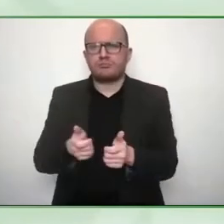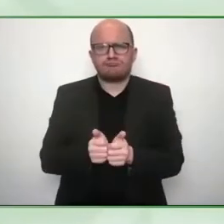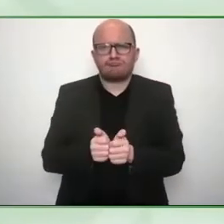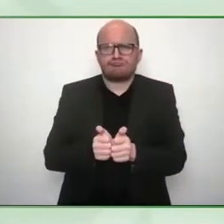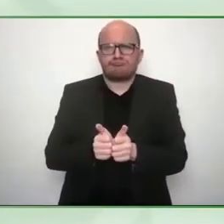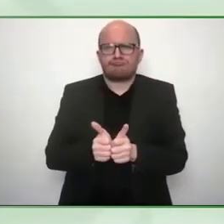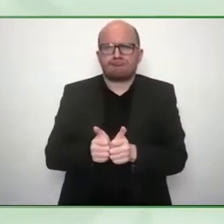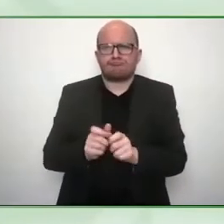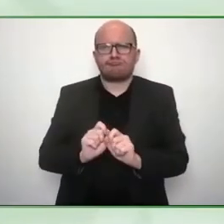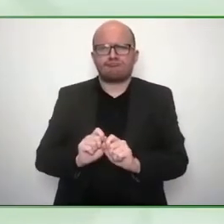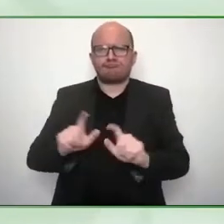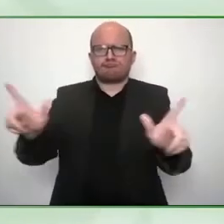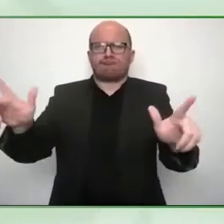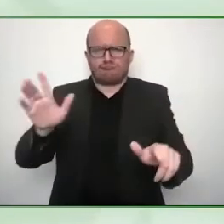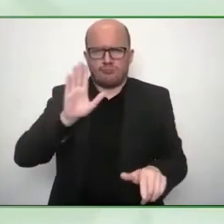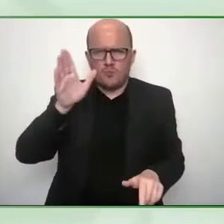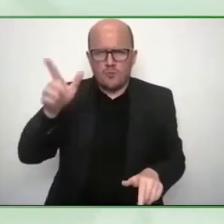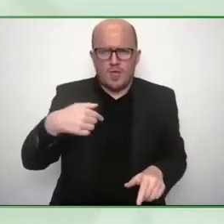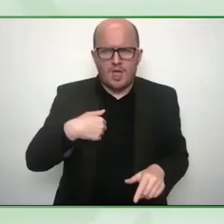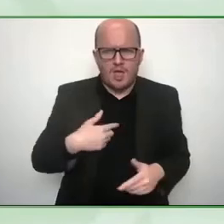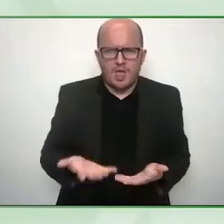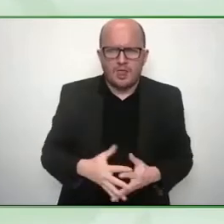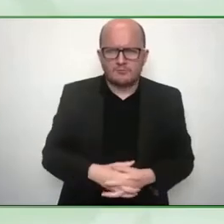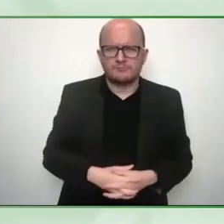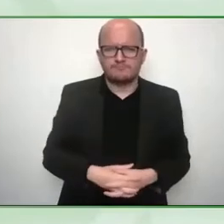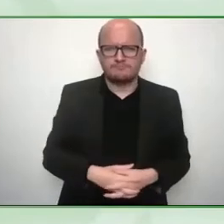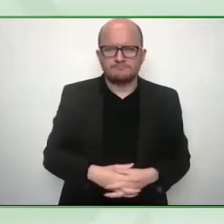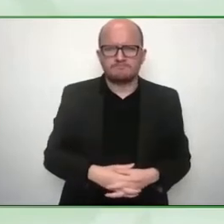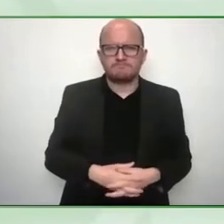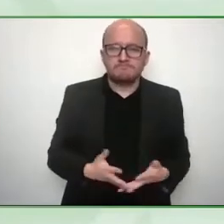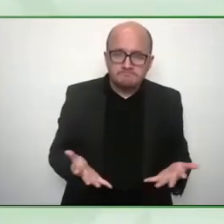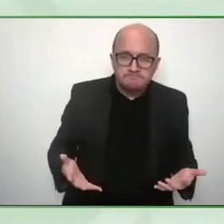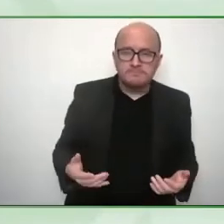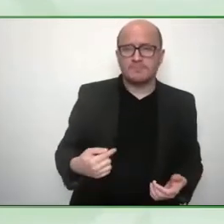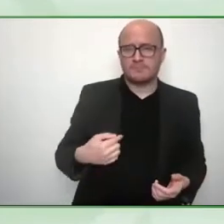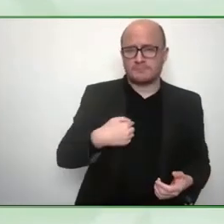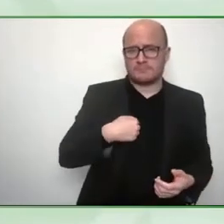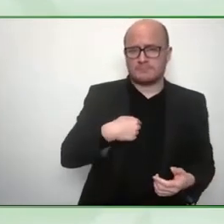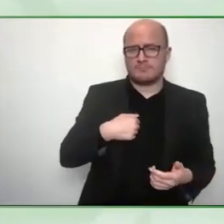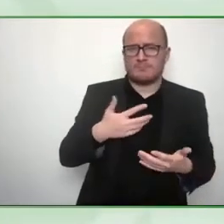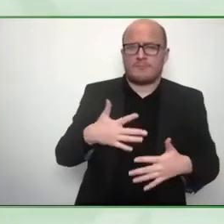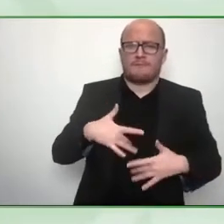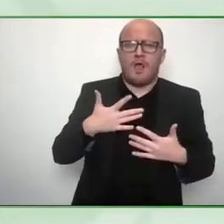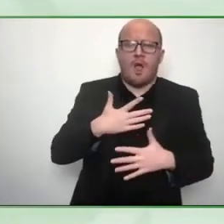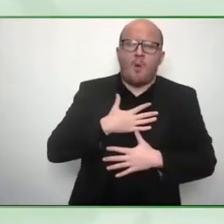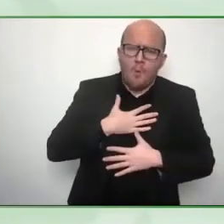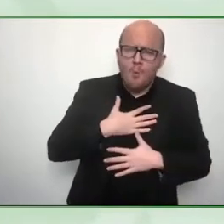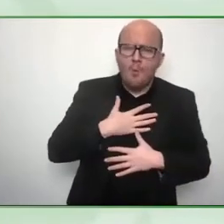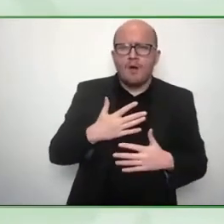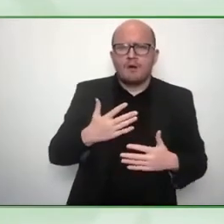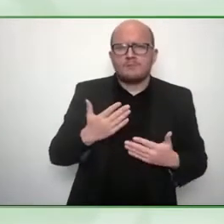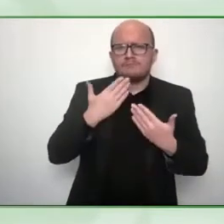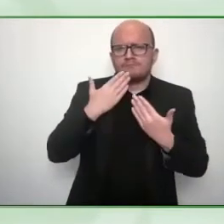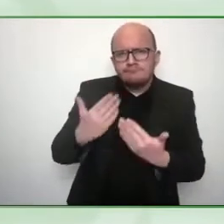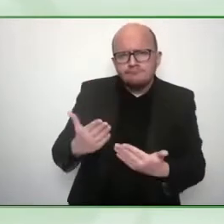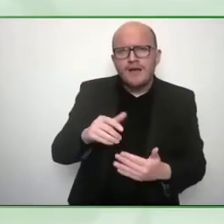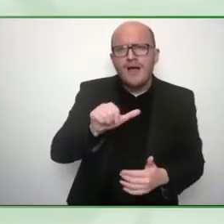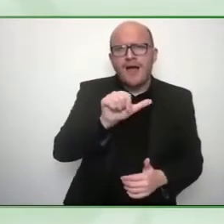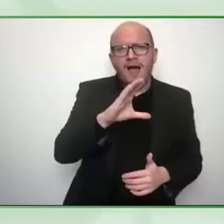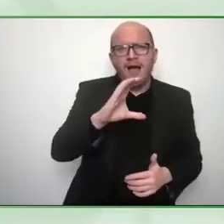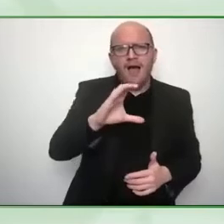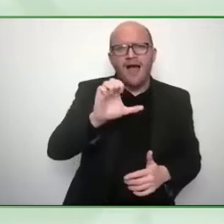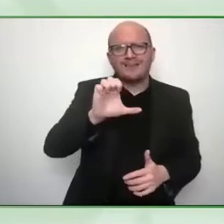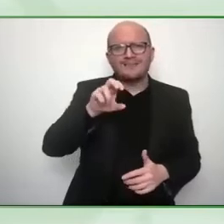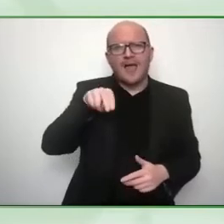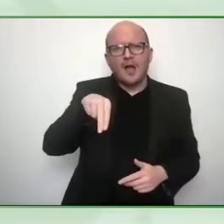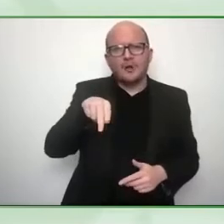been really lucky to have some great uh corporate partners in the team at accenture and basf and and there's others